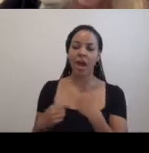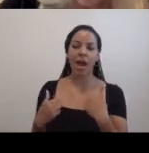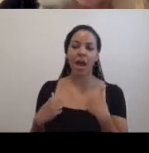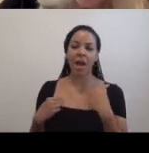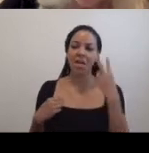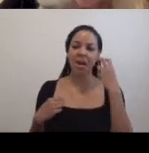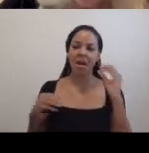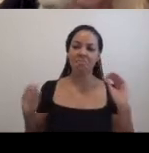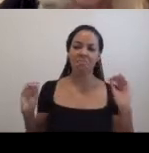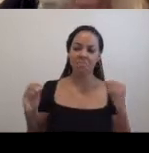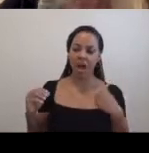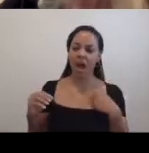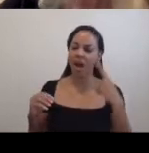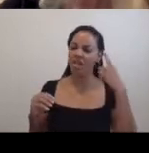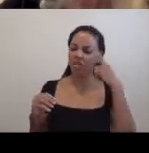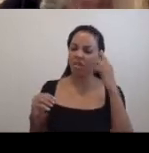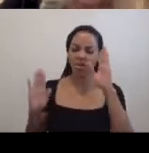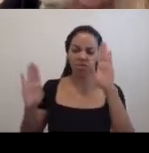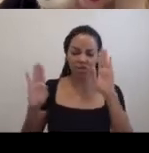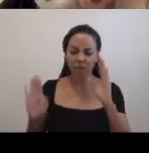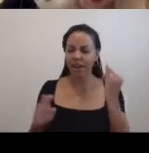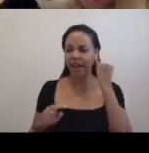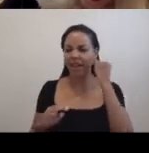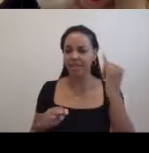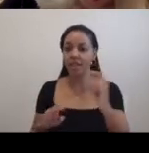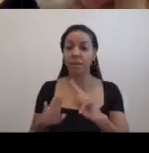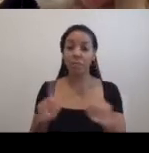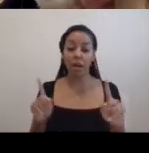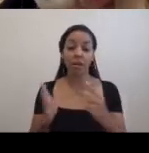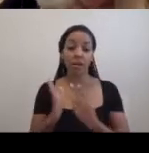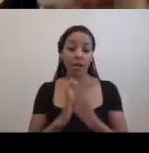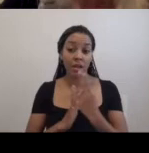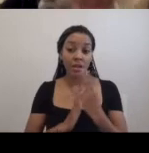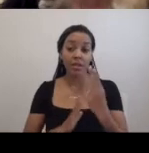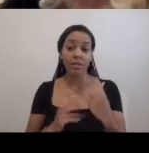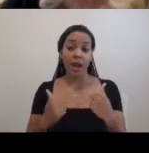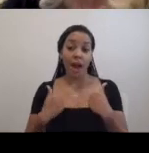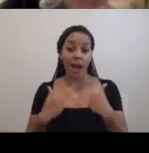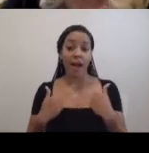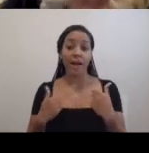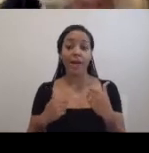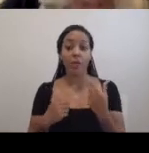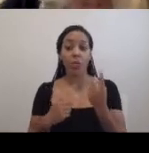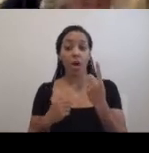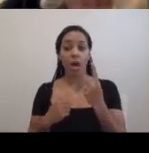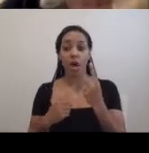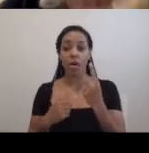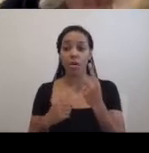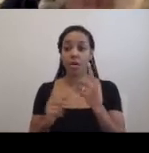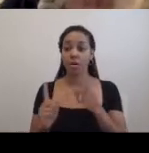that it was a terrific idea. But frankly, I had a practical claim, aim